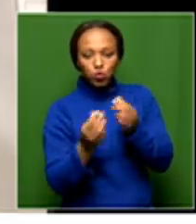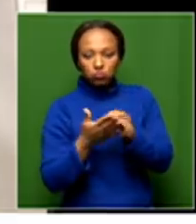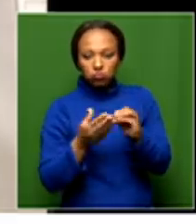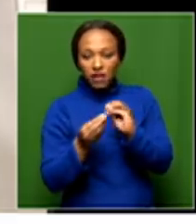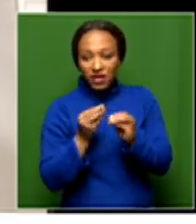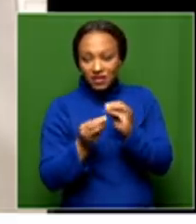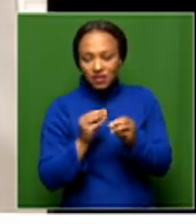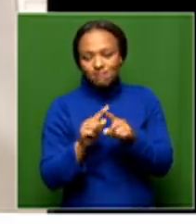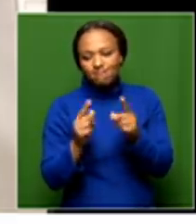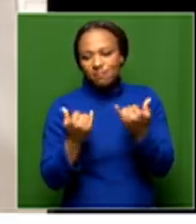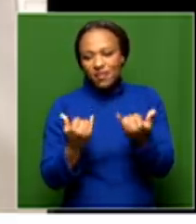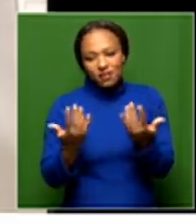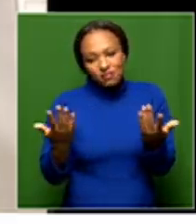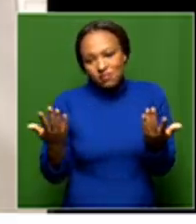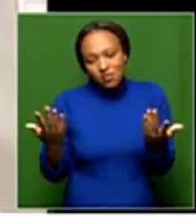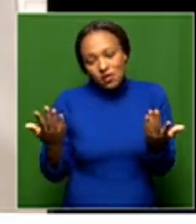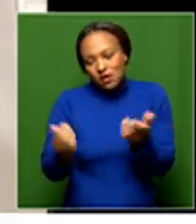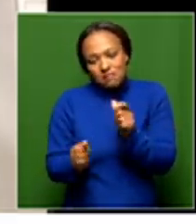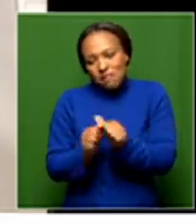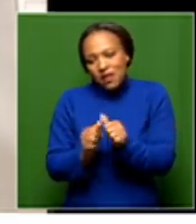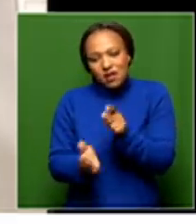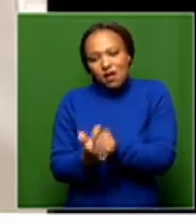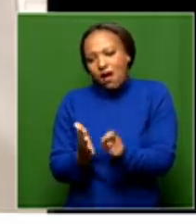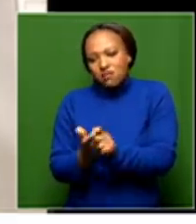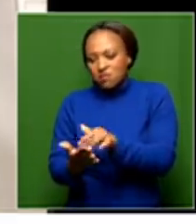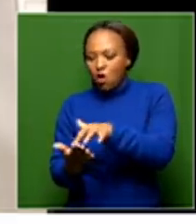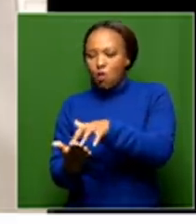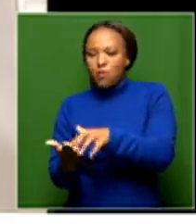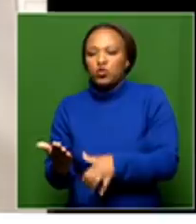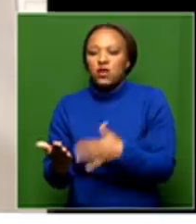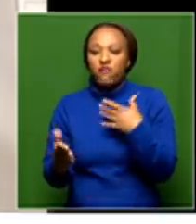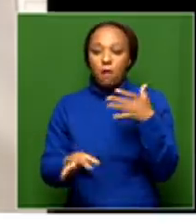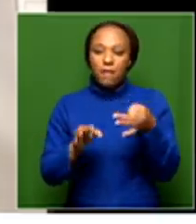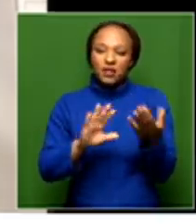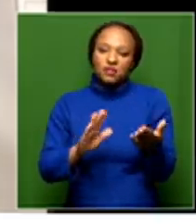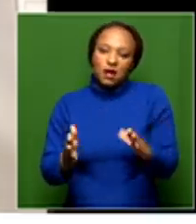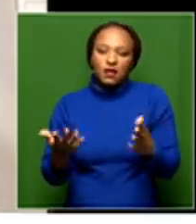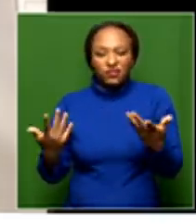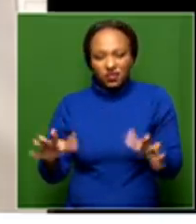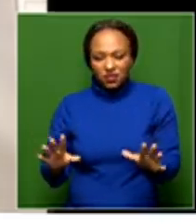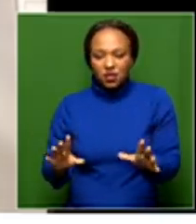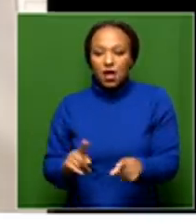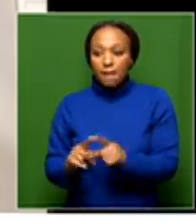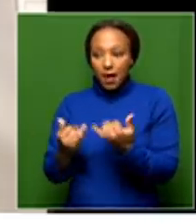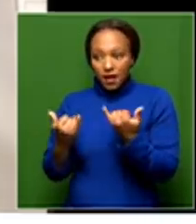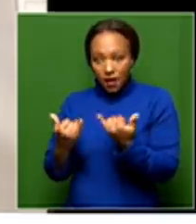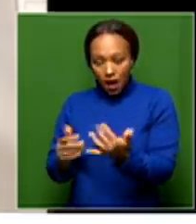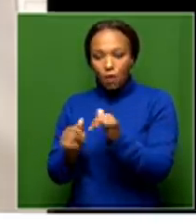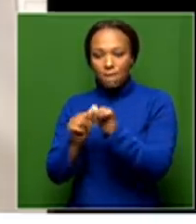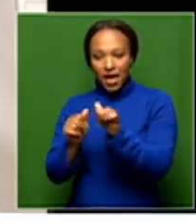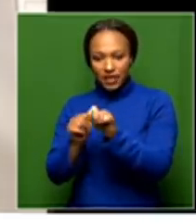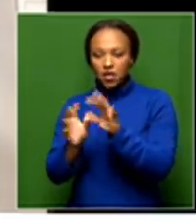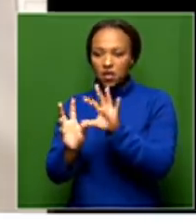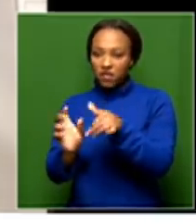may as well write the obituary of the party. So I think that now now that there's at least a